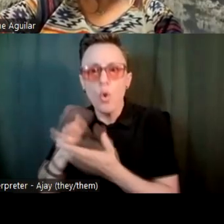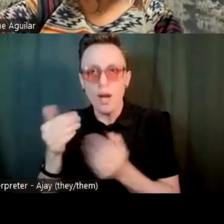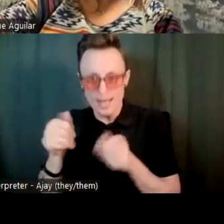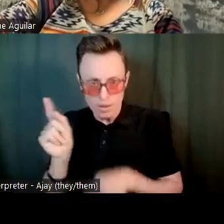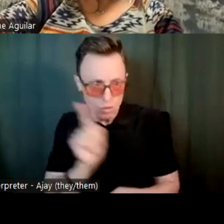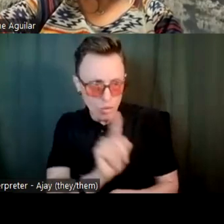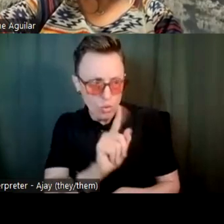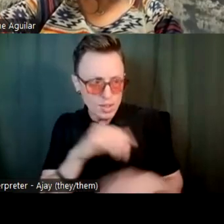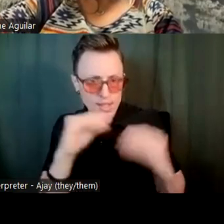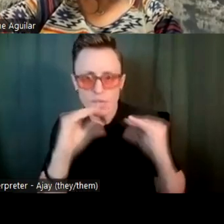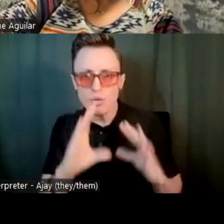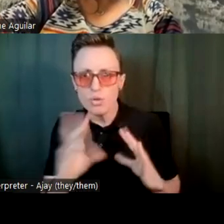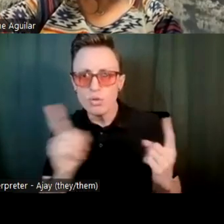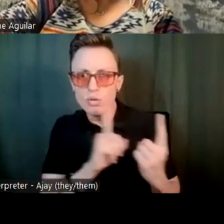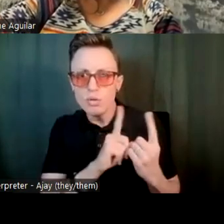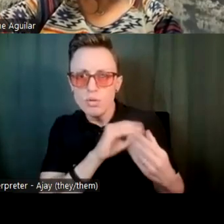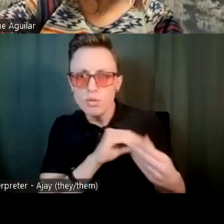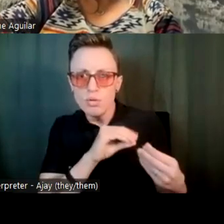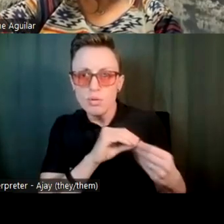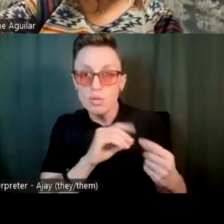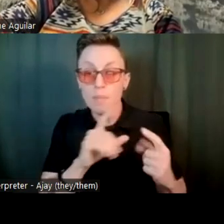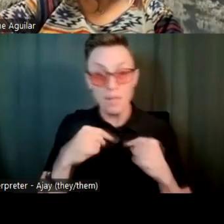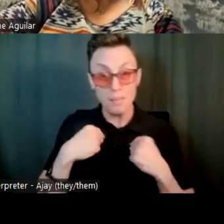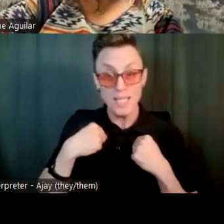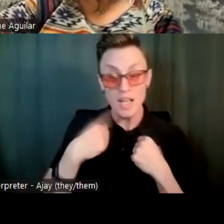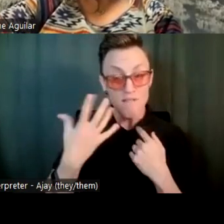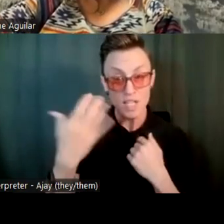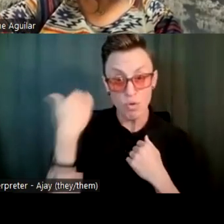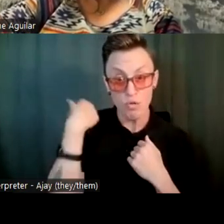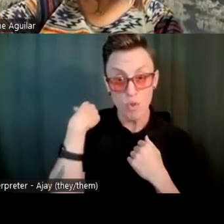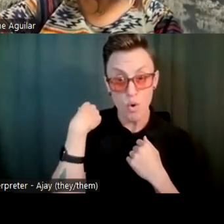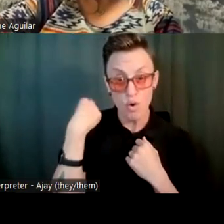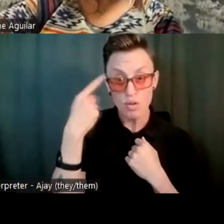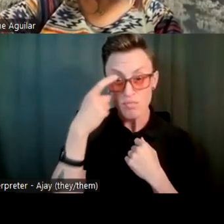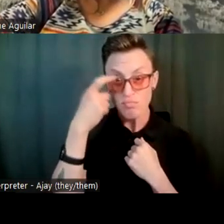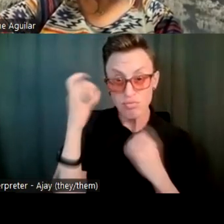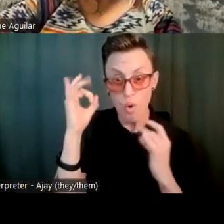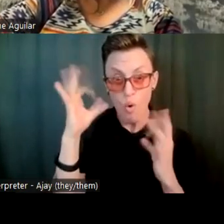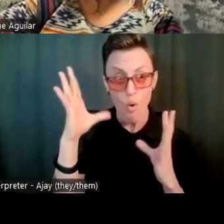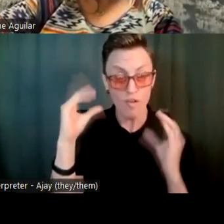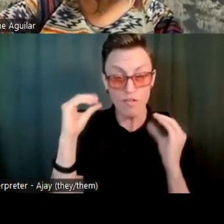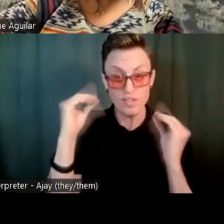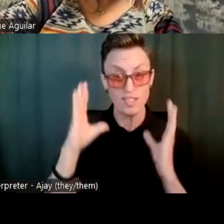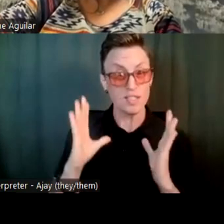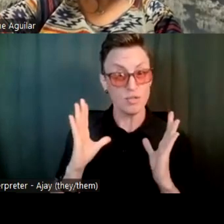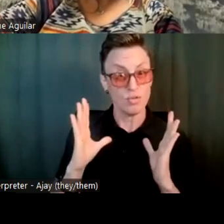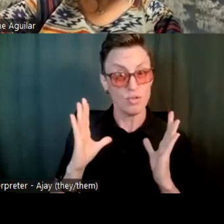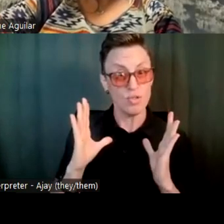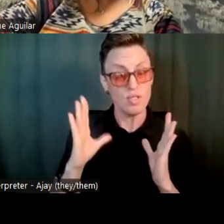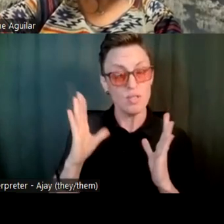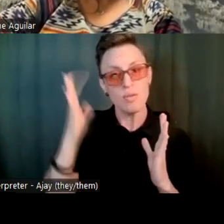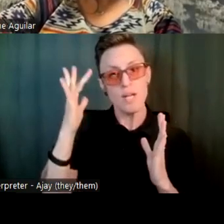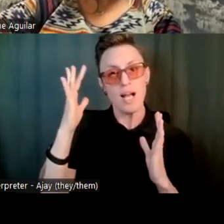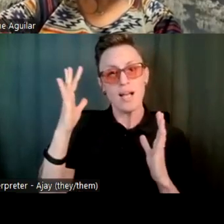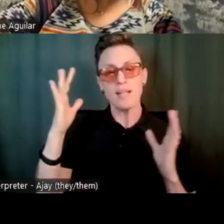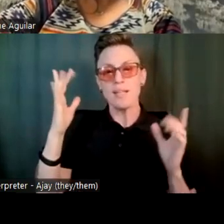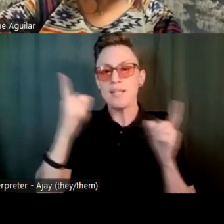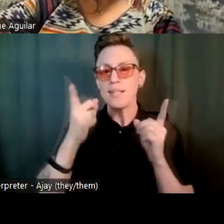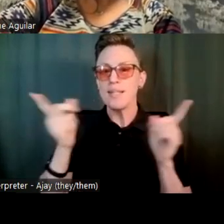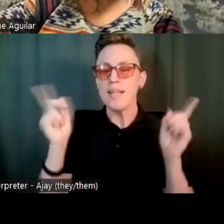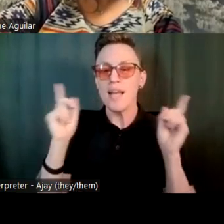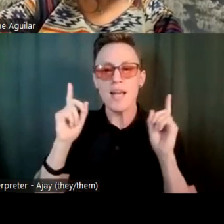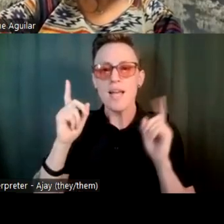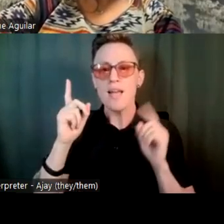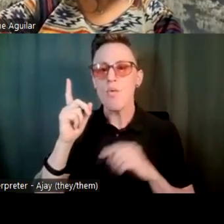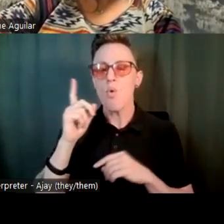uh, I've experienced bad teachers too, and it's a nightmare because they're constantly ridiculing